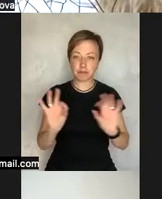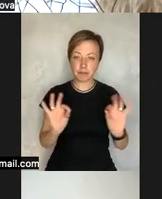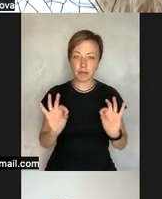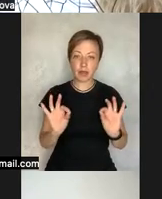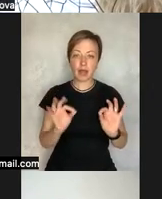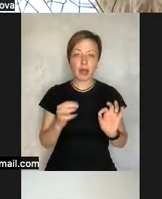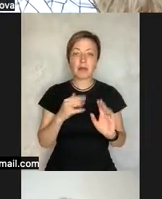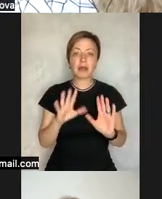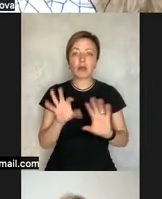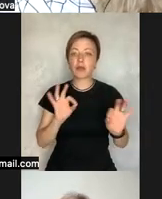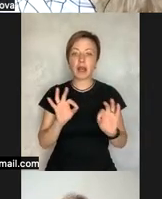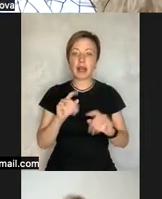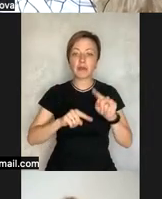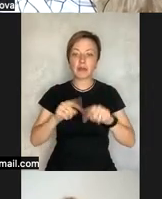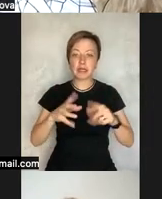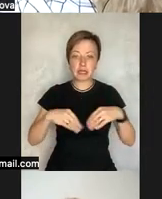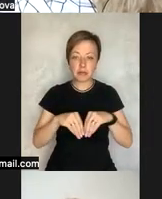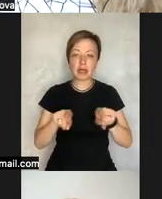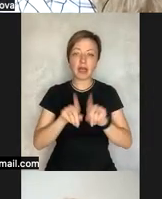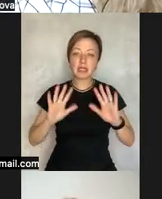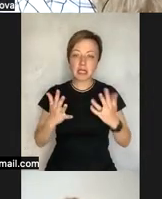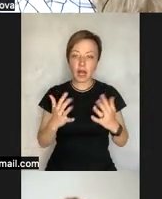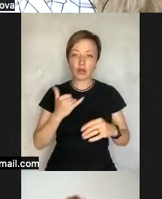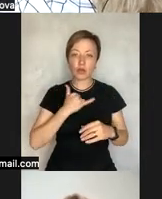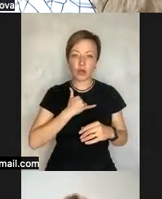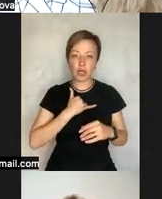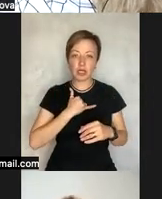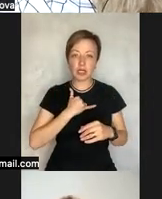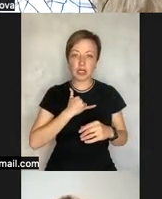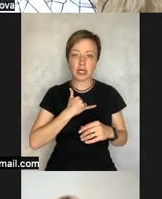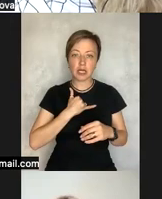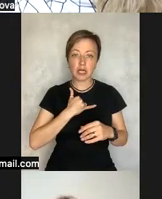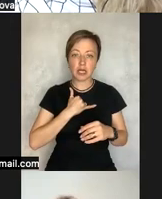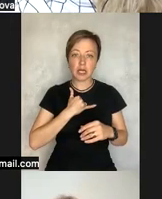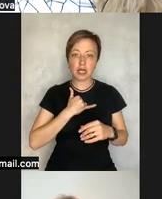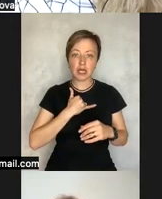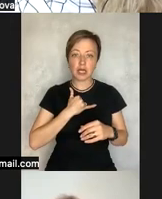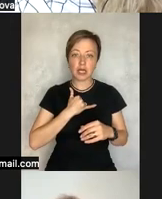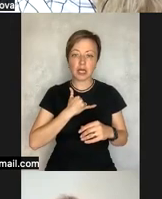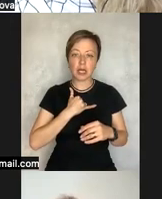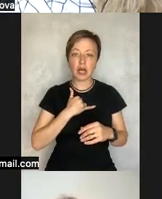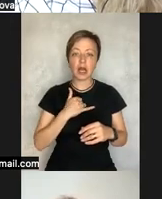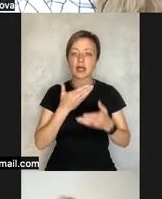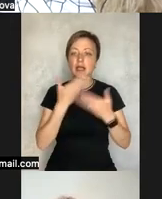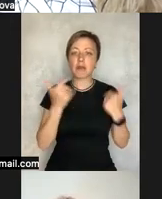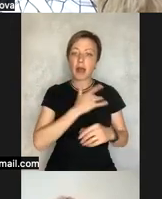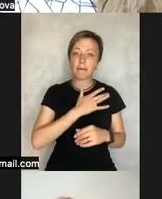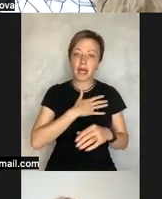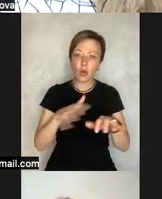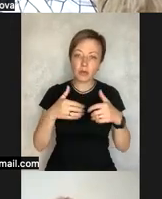families for the questionnaires that were not only biological families but